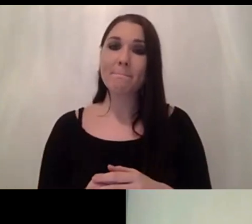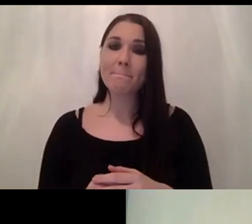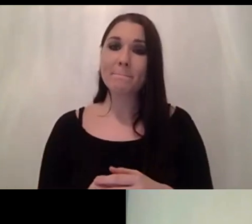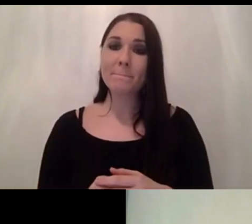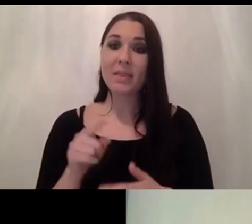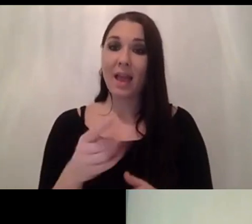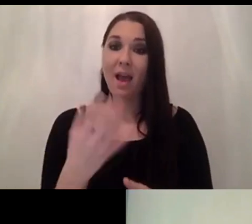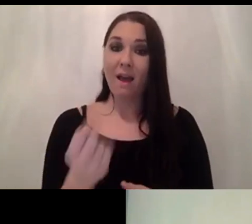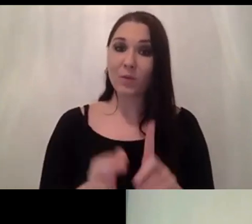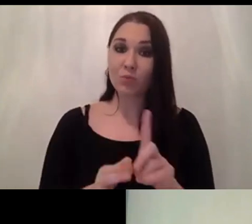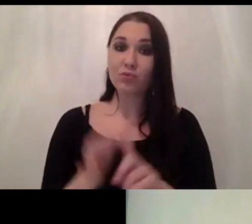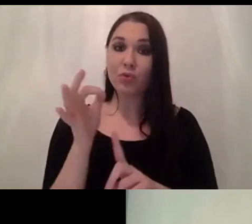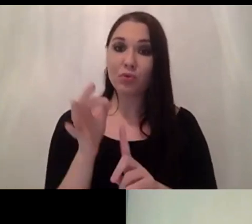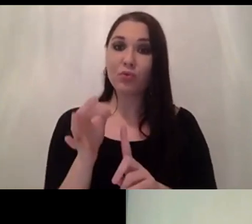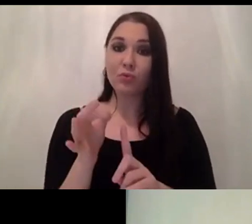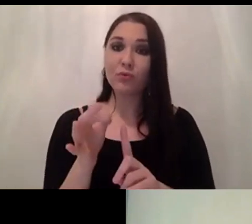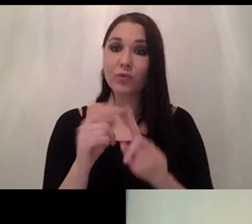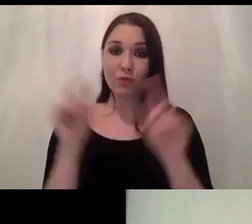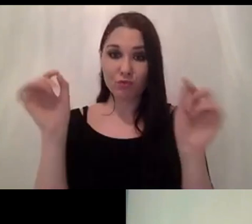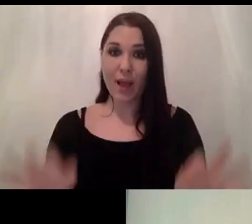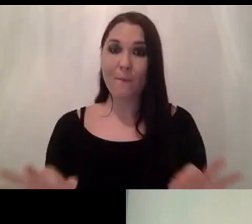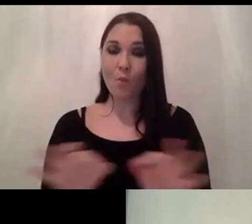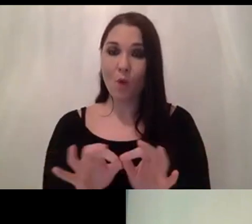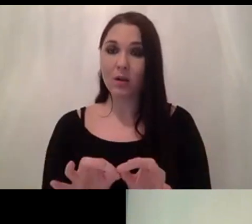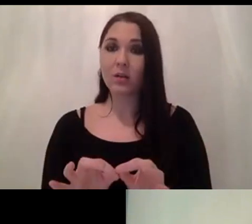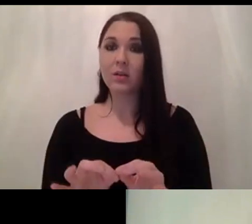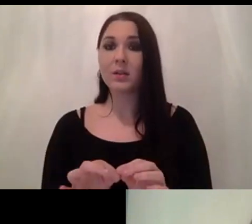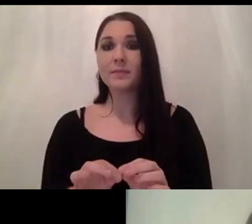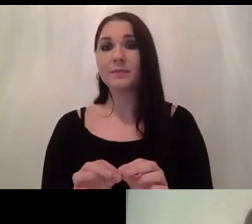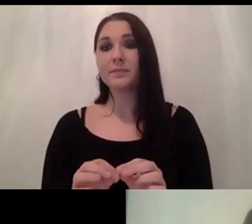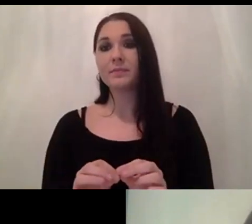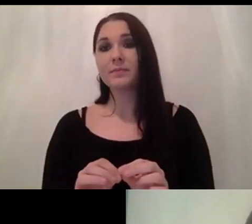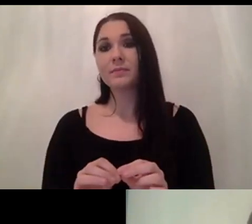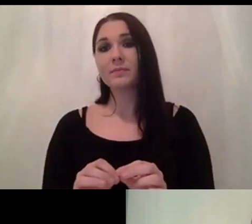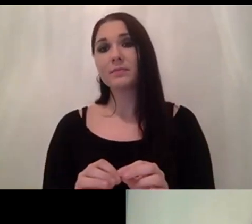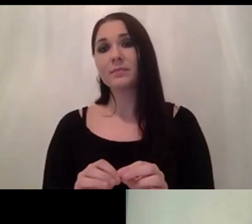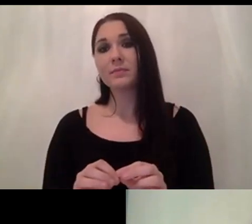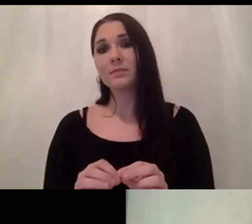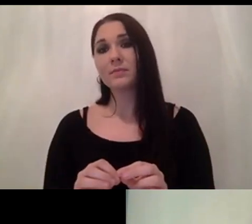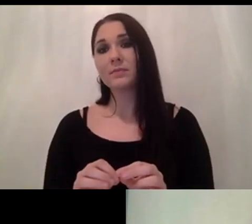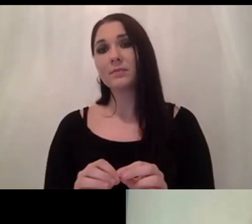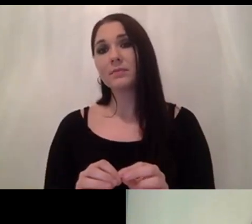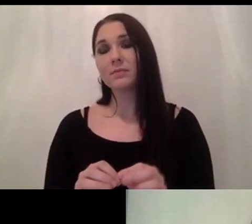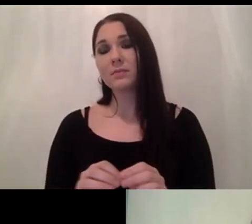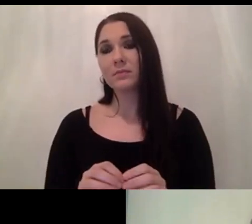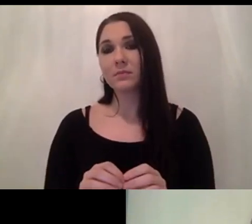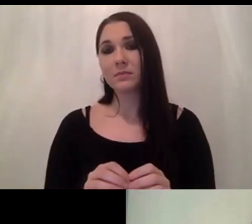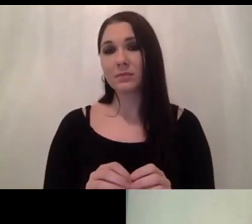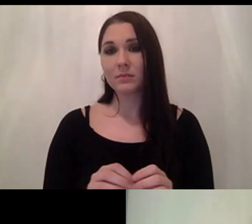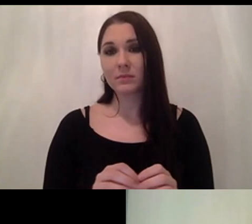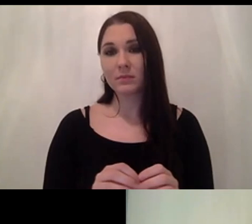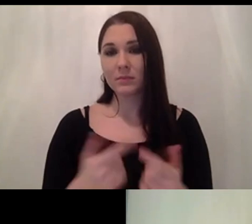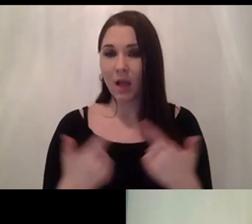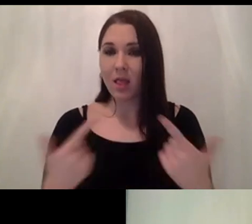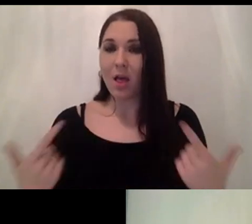have improved their their firmwares they have improved their sdks and so on they were buggy yes of course there were like a lot of